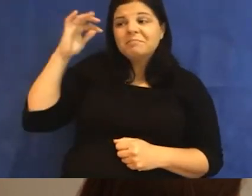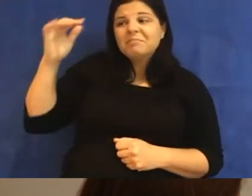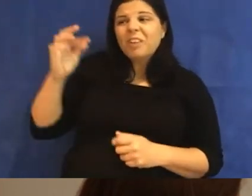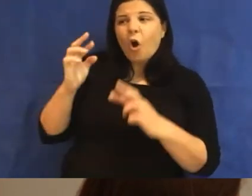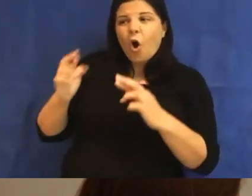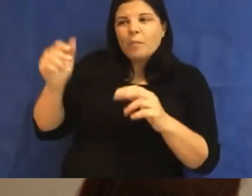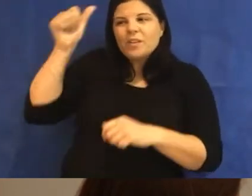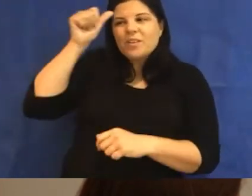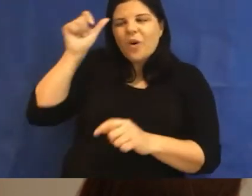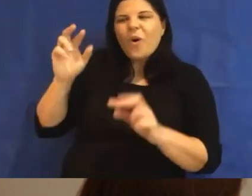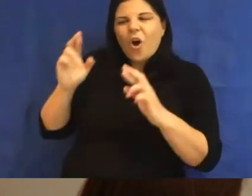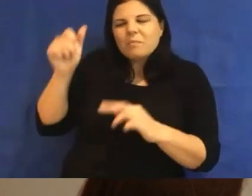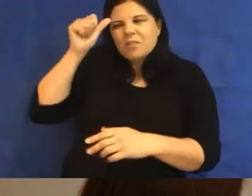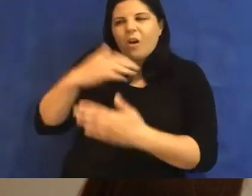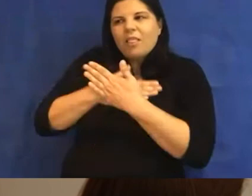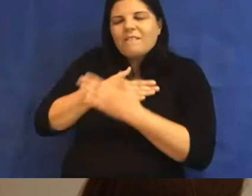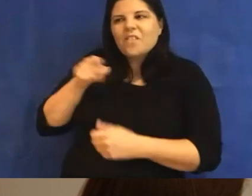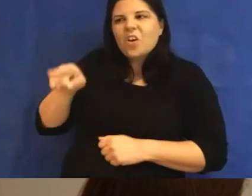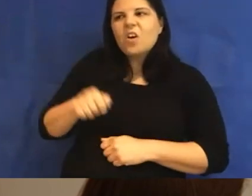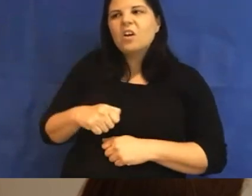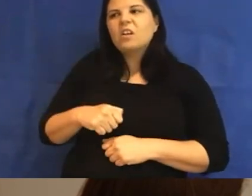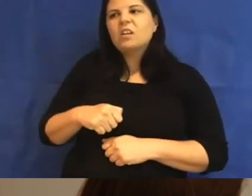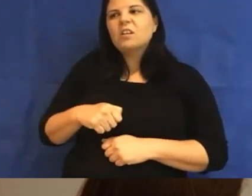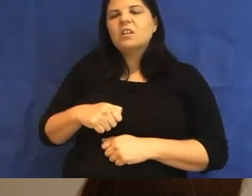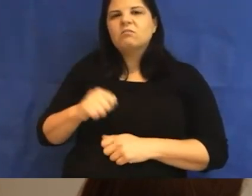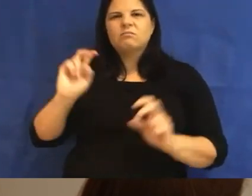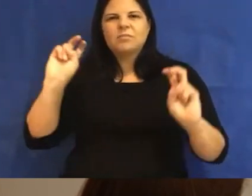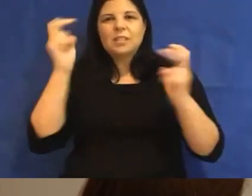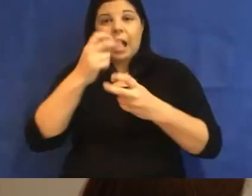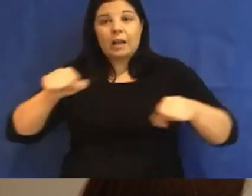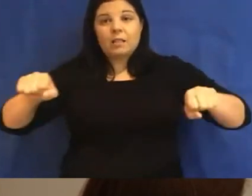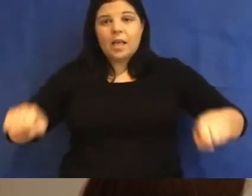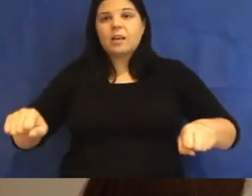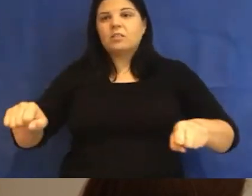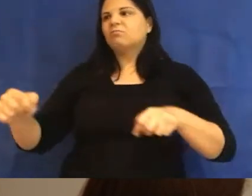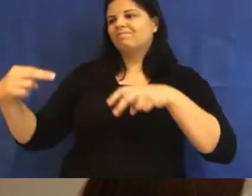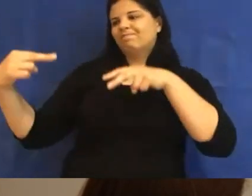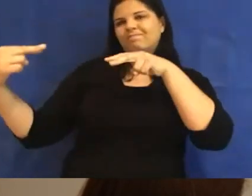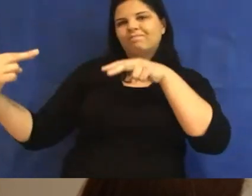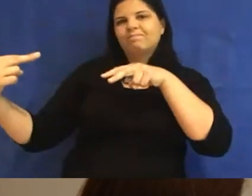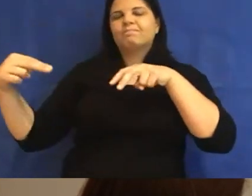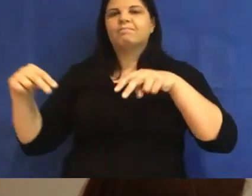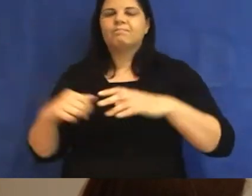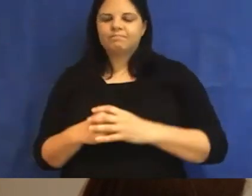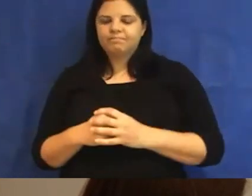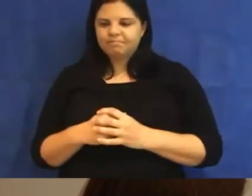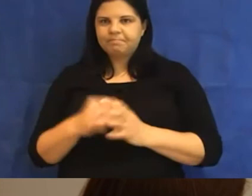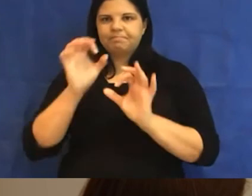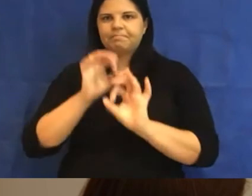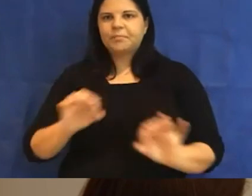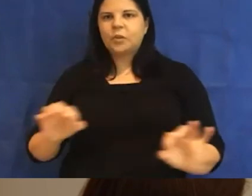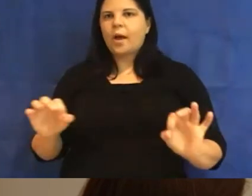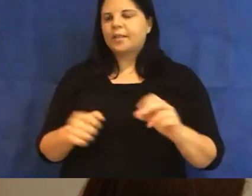and brain. Facing her in the darkened lounge room, I just sat dumb. I sat silent and stared,